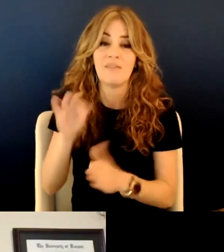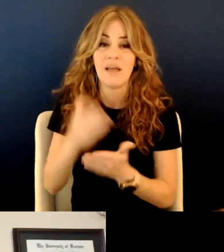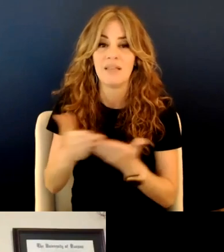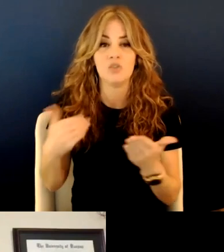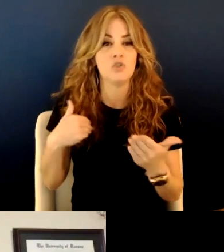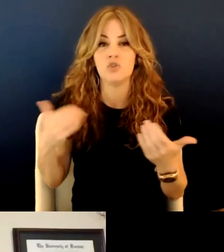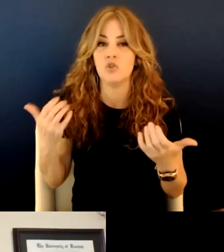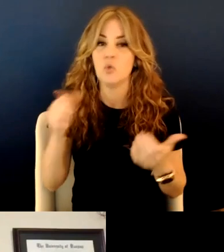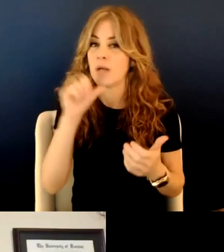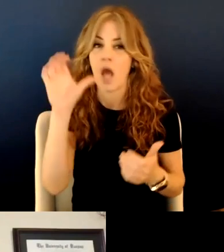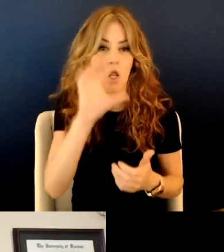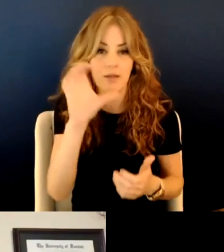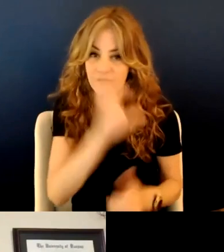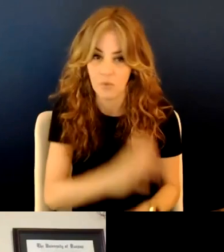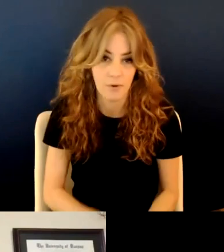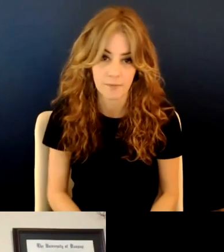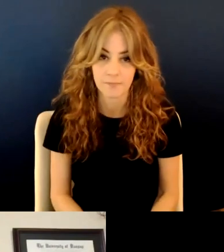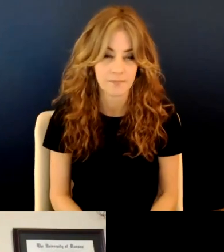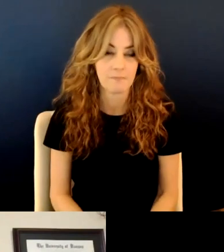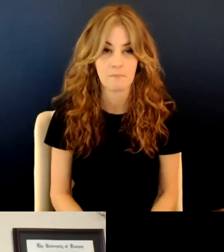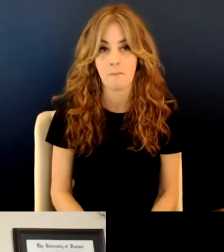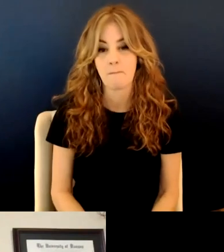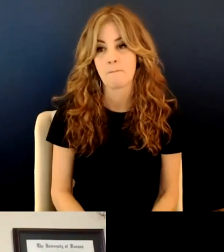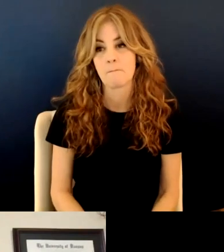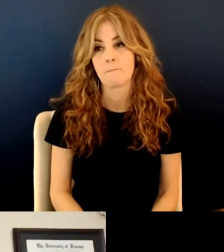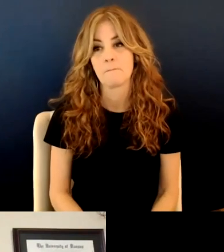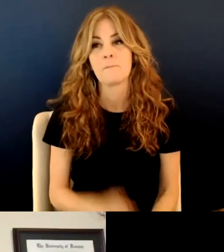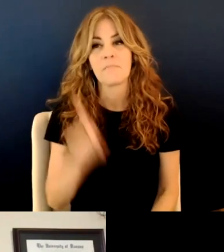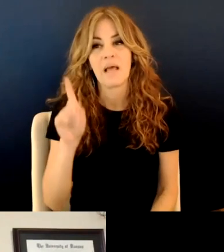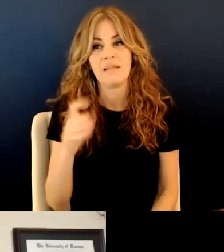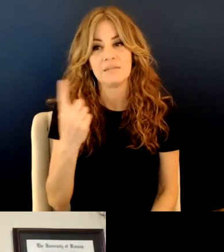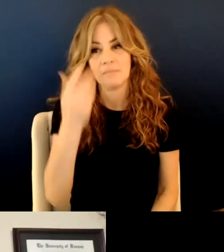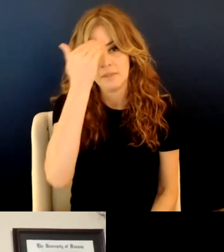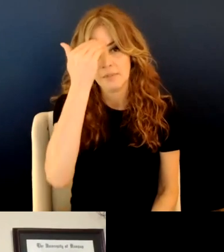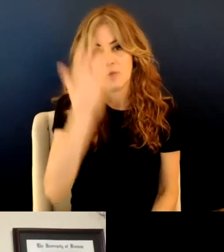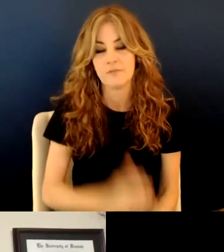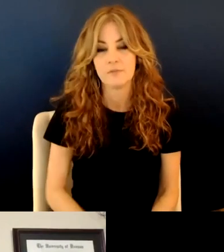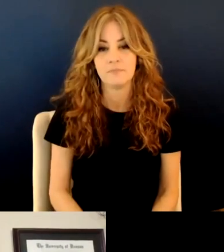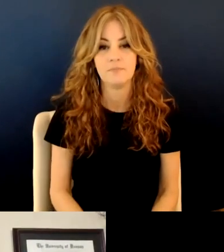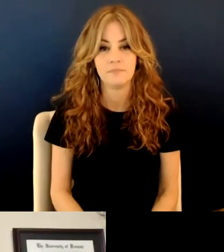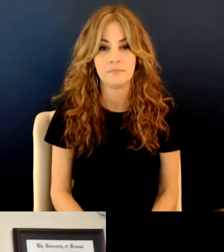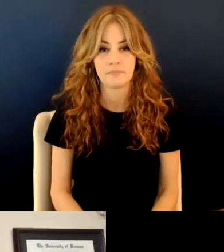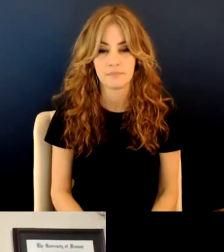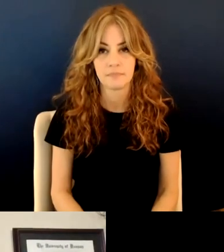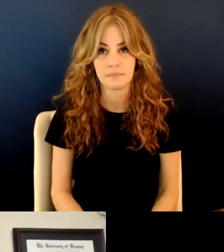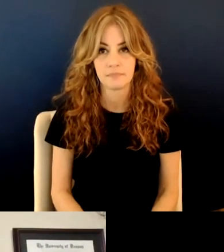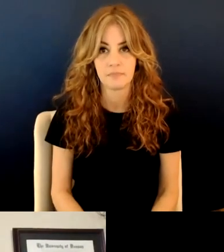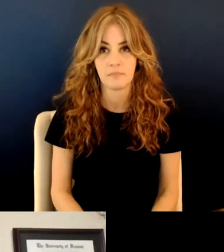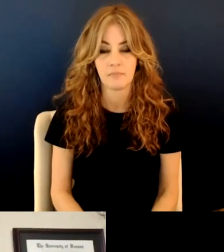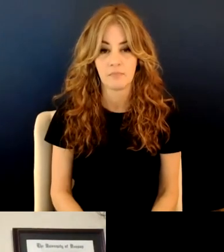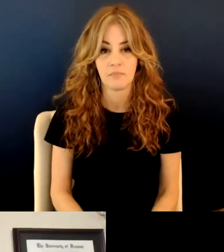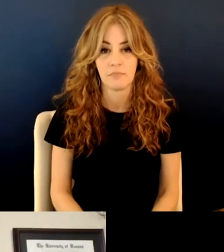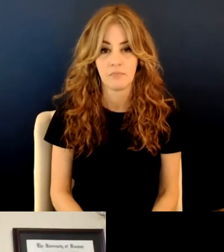for. And, um, I, I think it's just something to be aware of. So because this is a